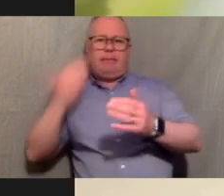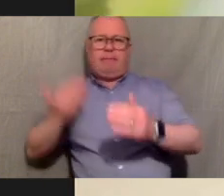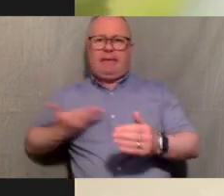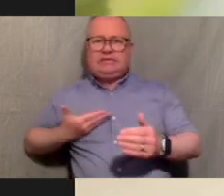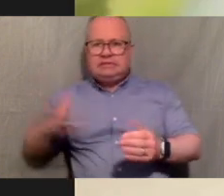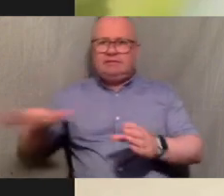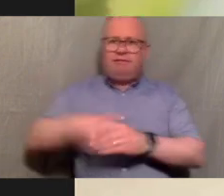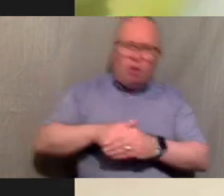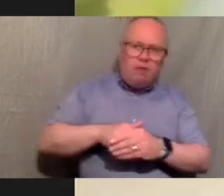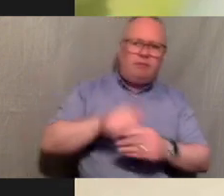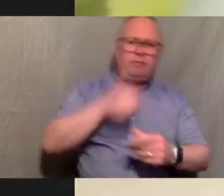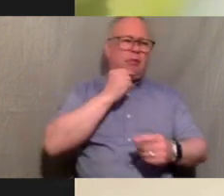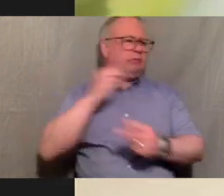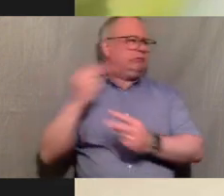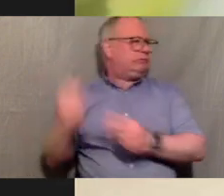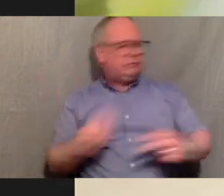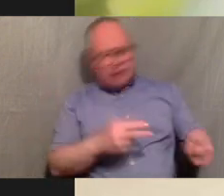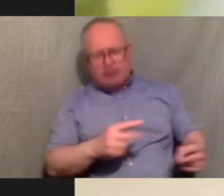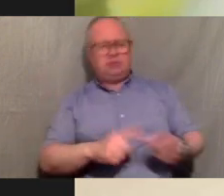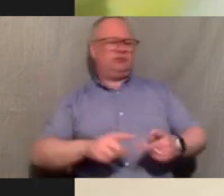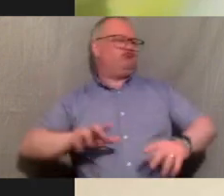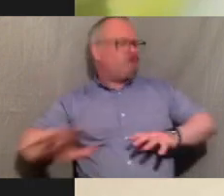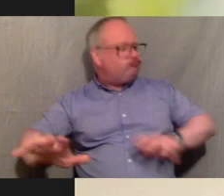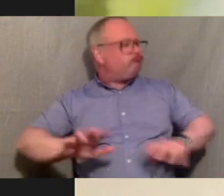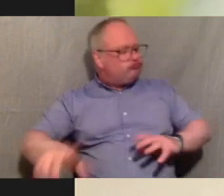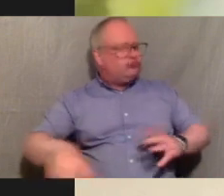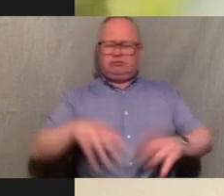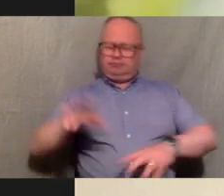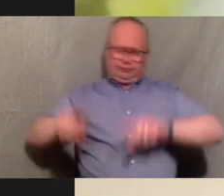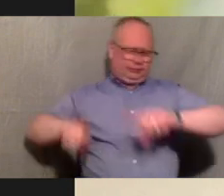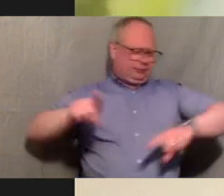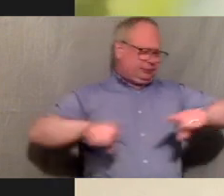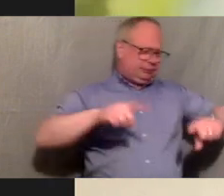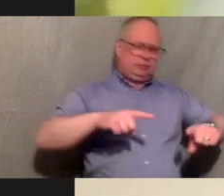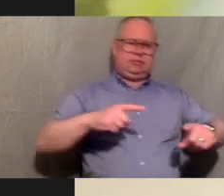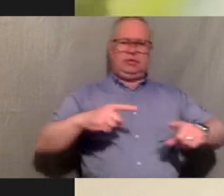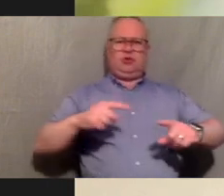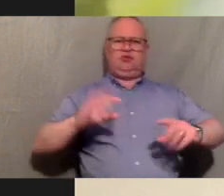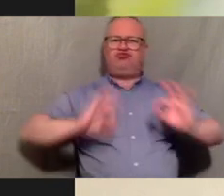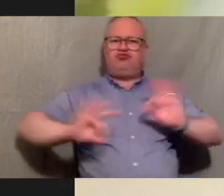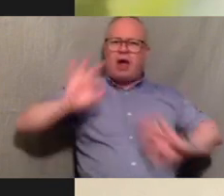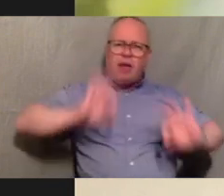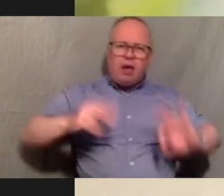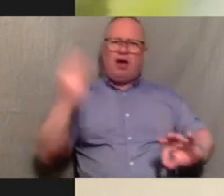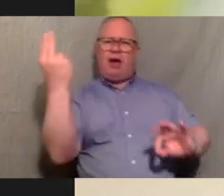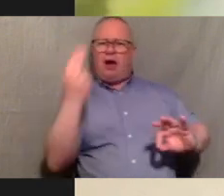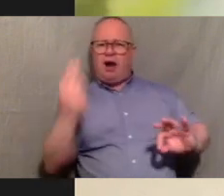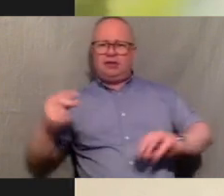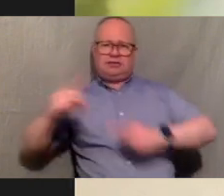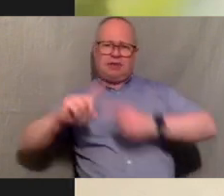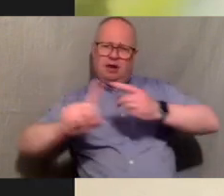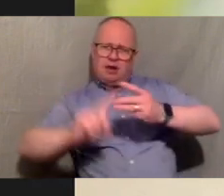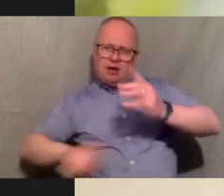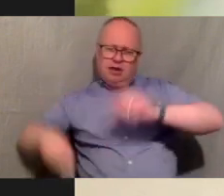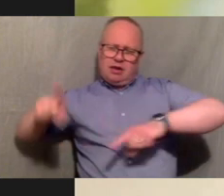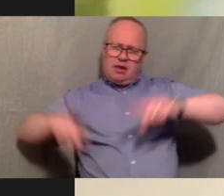can do dancing people can do like they can do different types of um drama and arts and things like that and just a way to kind of embrace